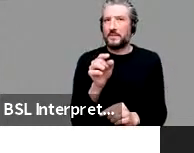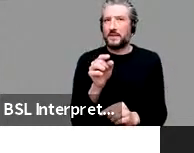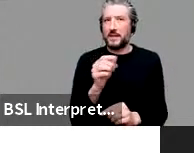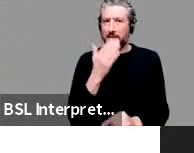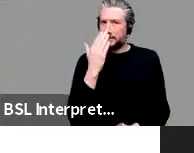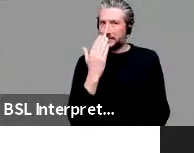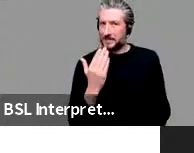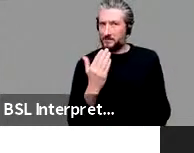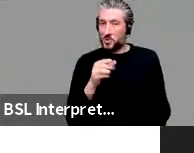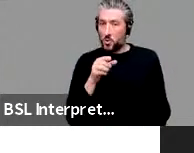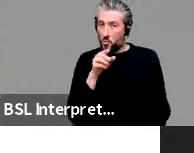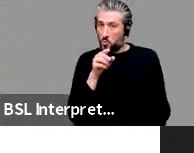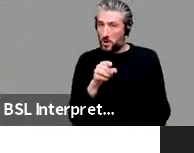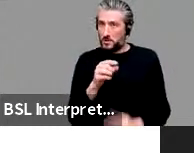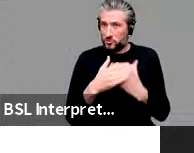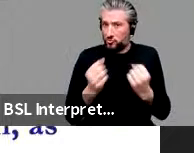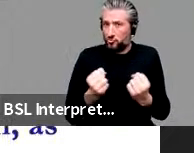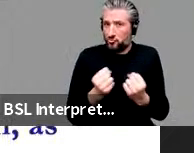into it.